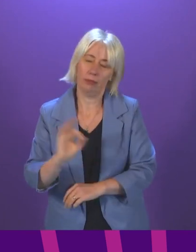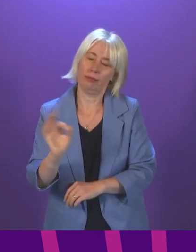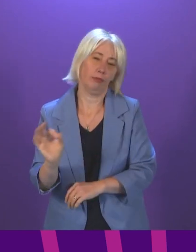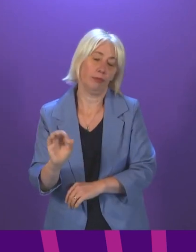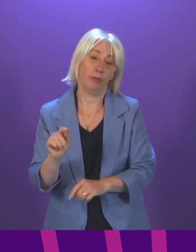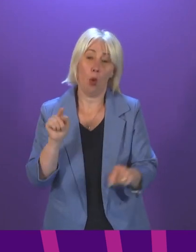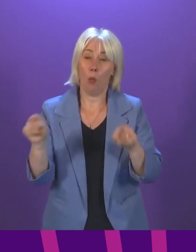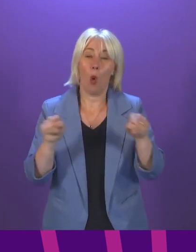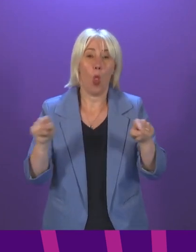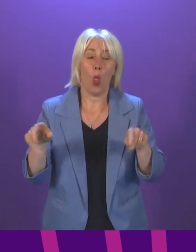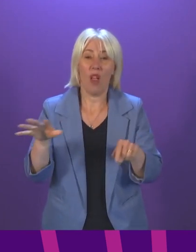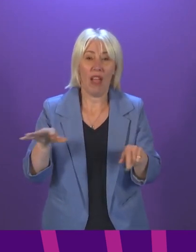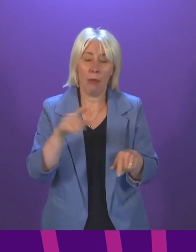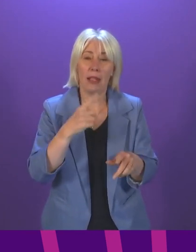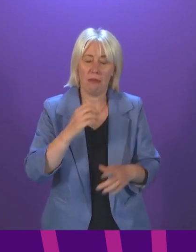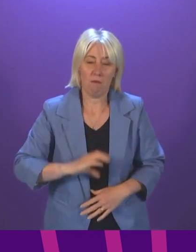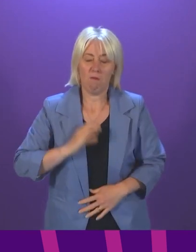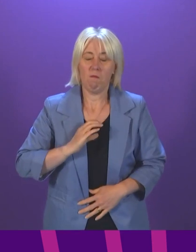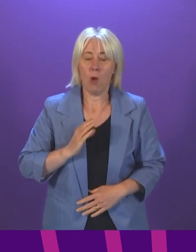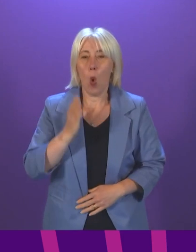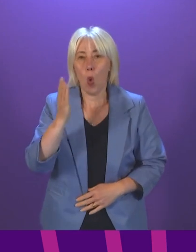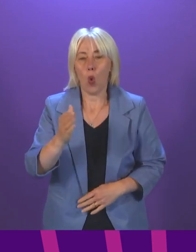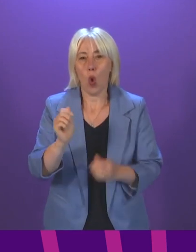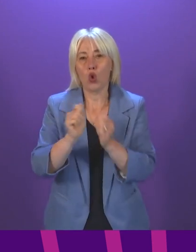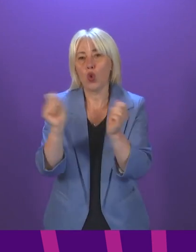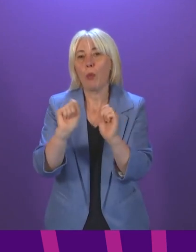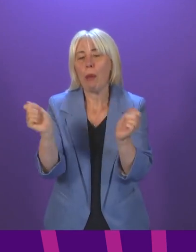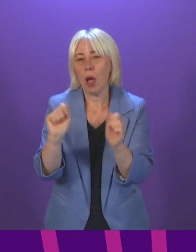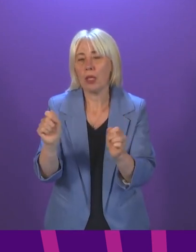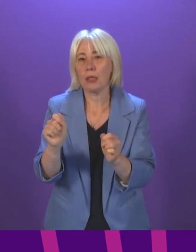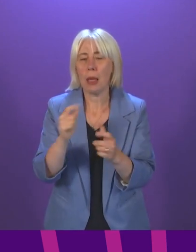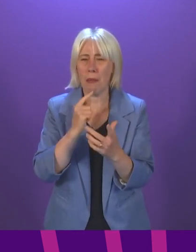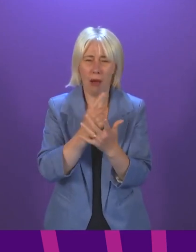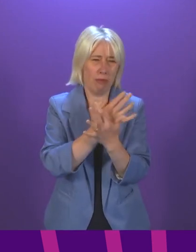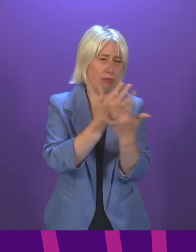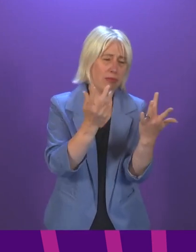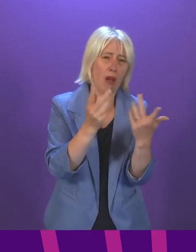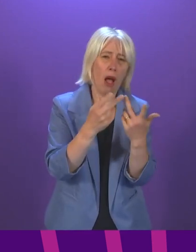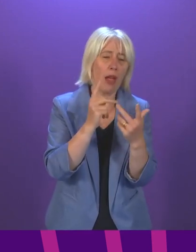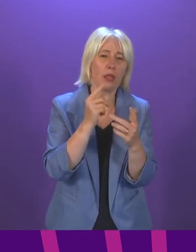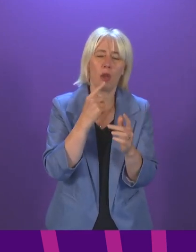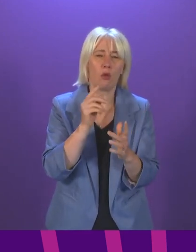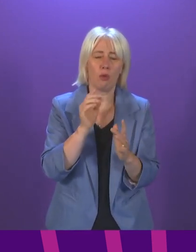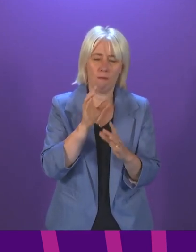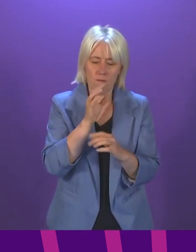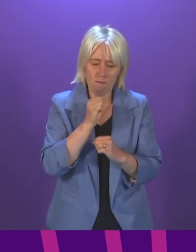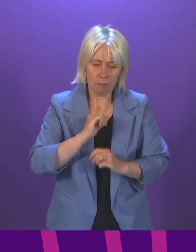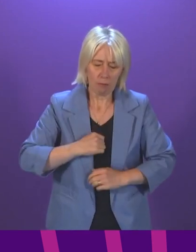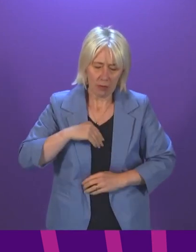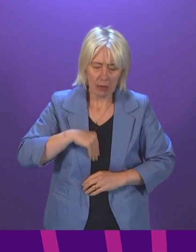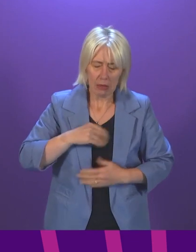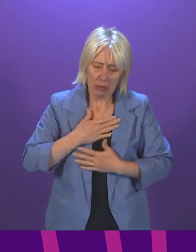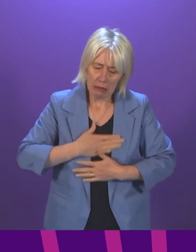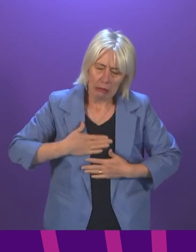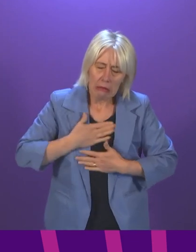courageous enough to go to the newspapers. But there are hundreds of families who haven't gone to the media who are suffering in silence.